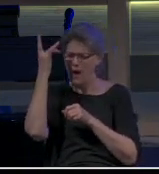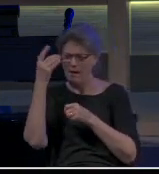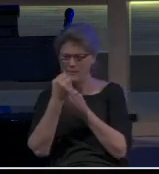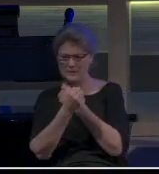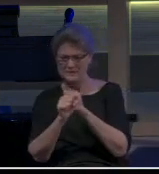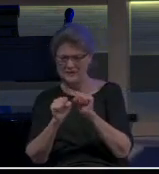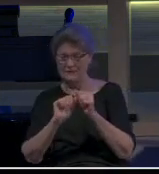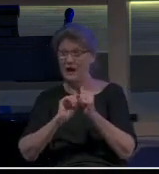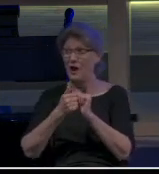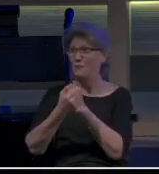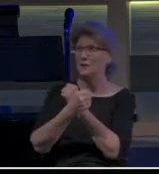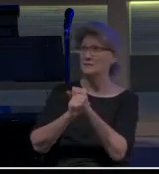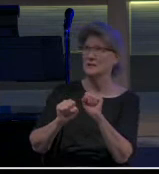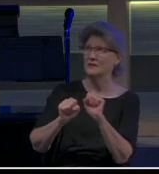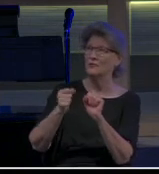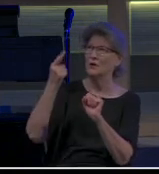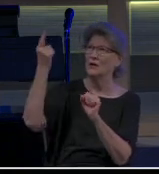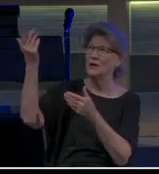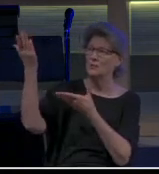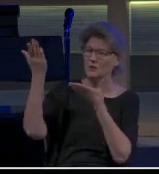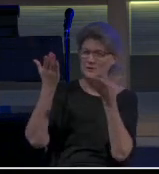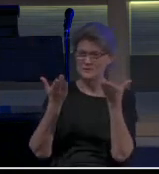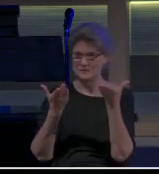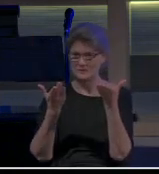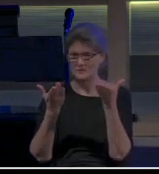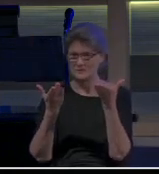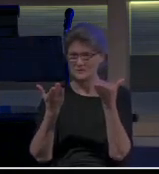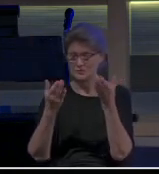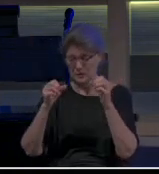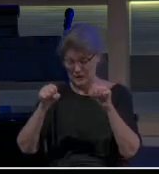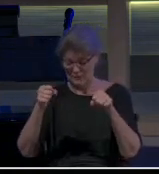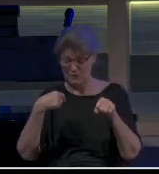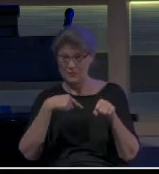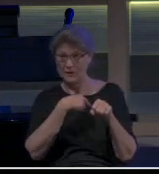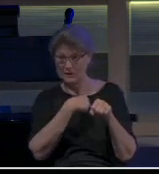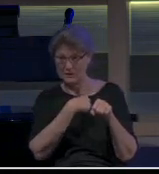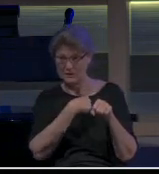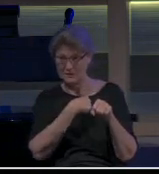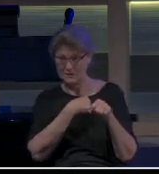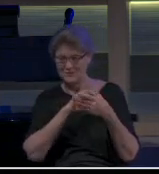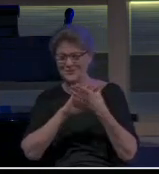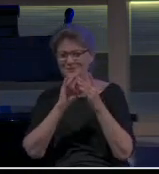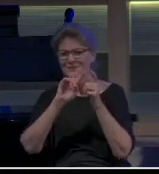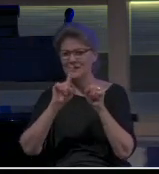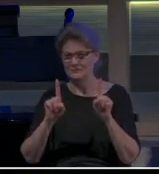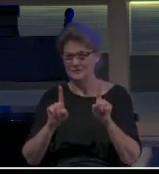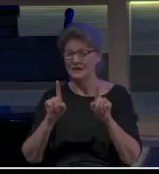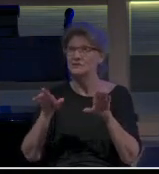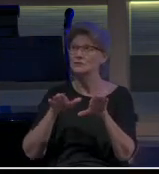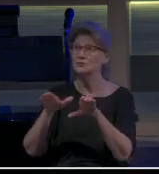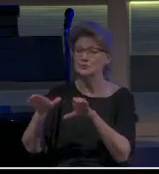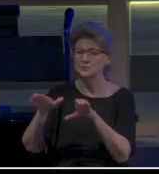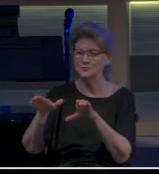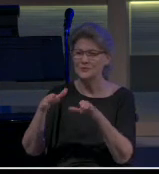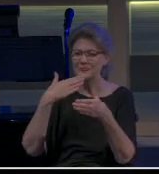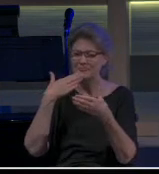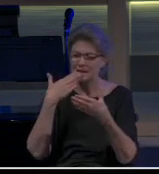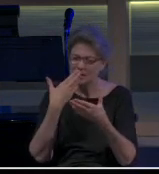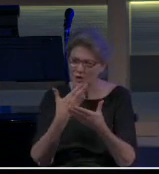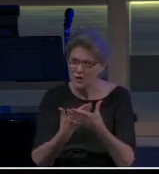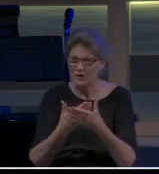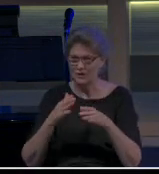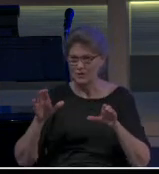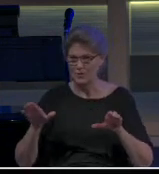you, and what he brings to the table to enable you to be different and to do the good works